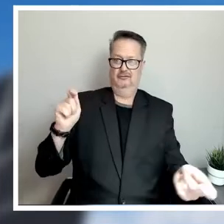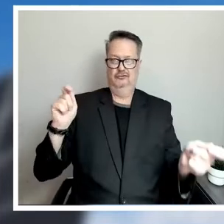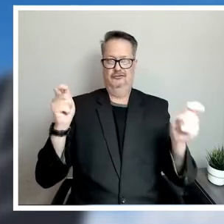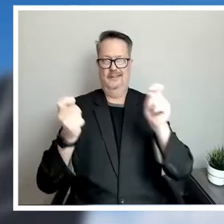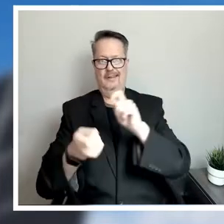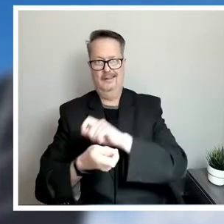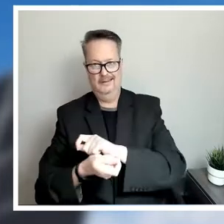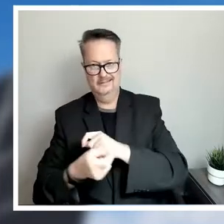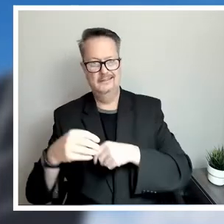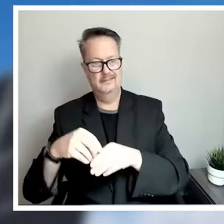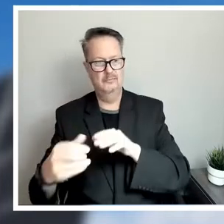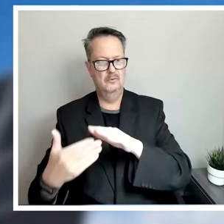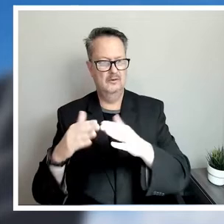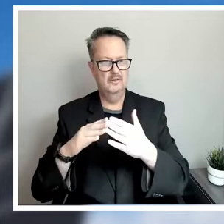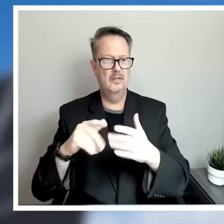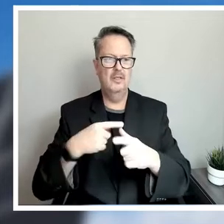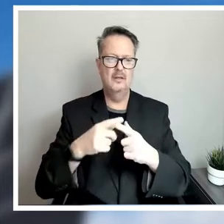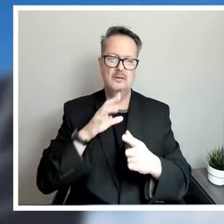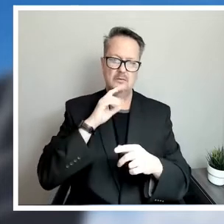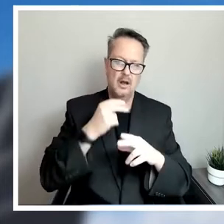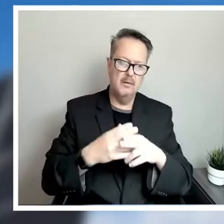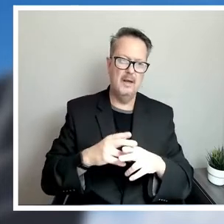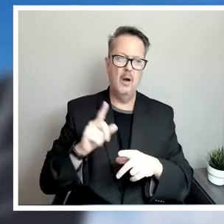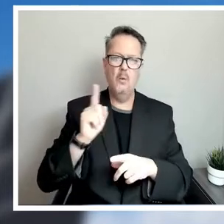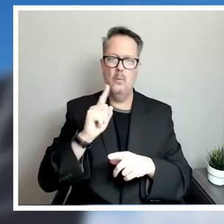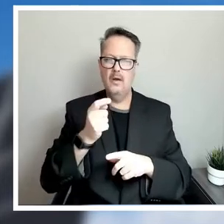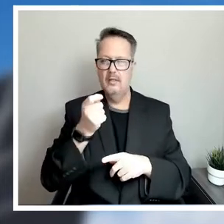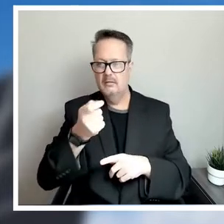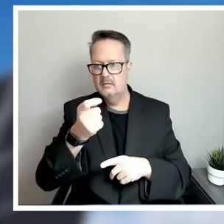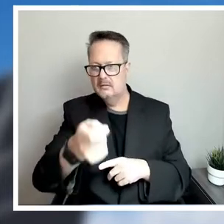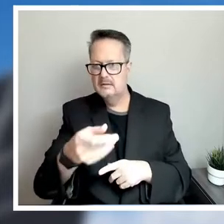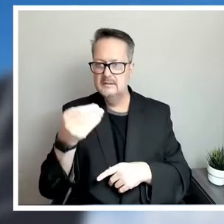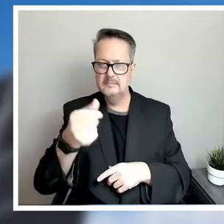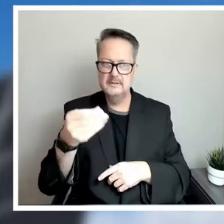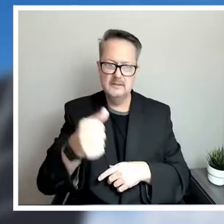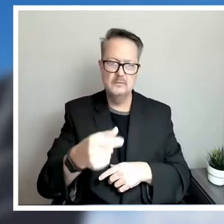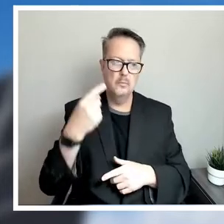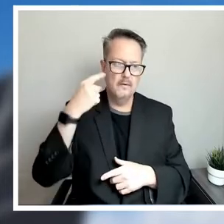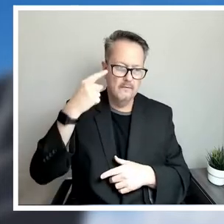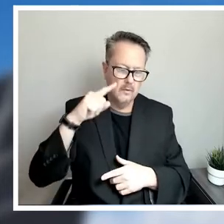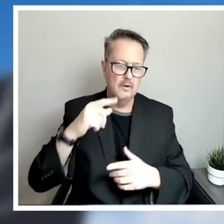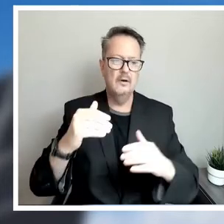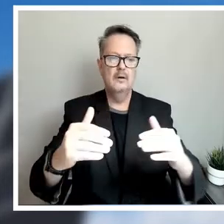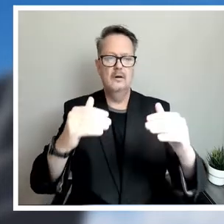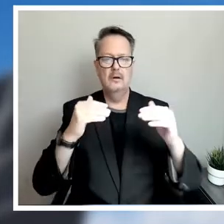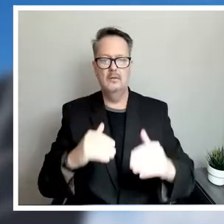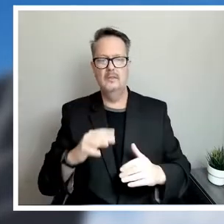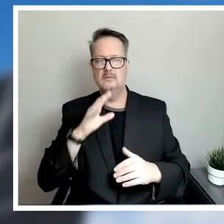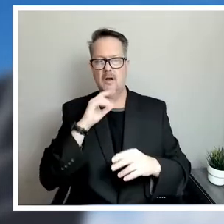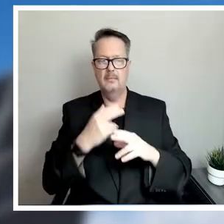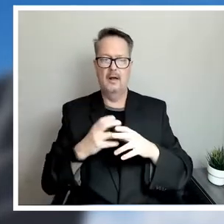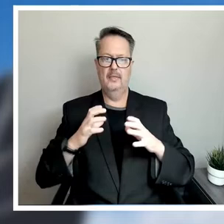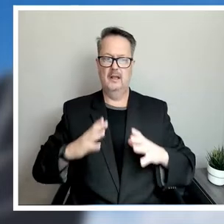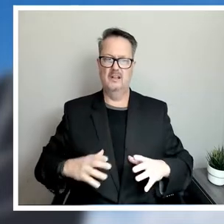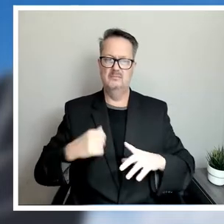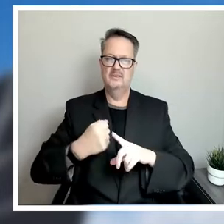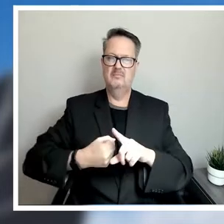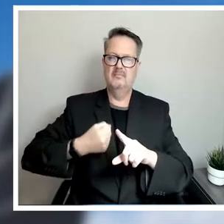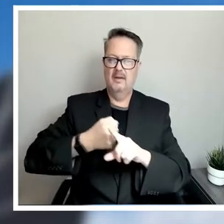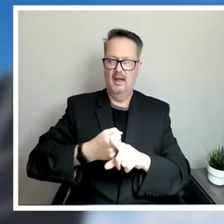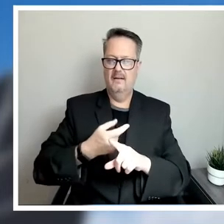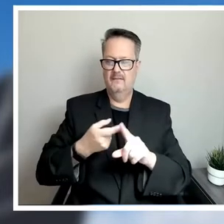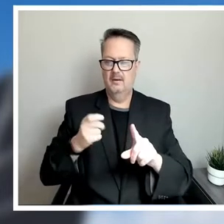key areas of proposed investment, where the incremental spend is going to go towards and what for. And then talk about the customer impact from a bill impact perspective.